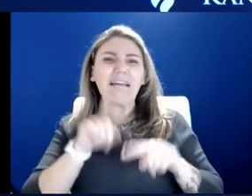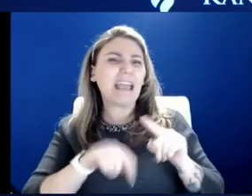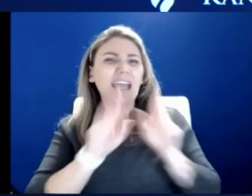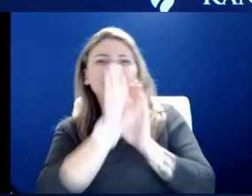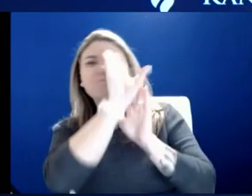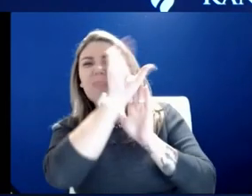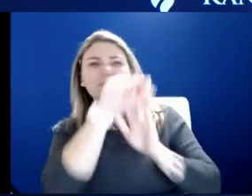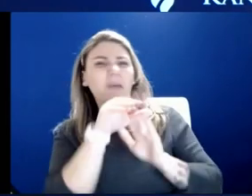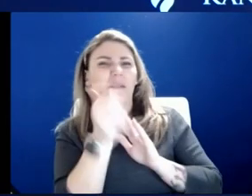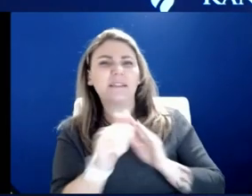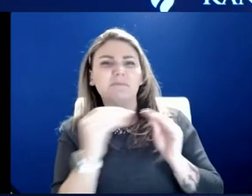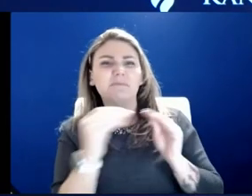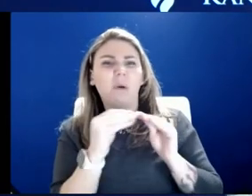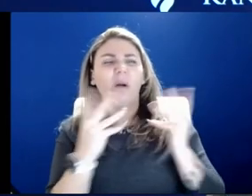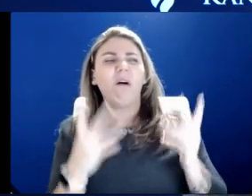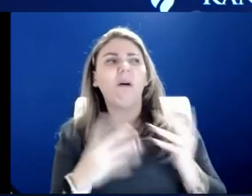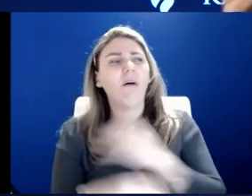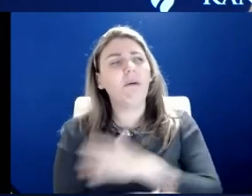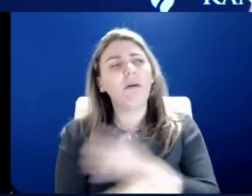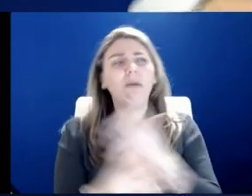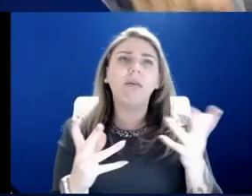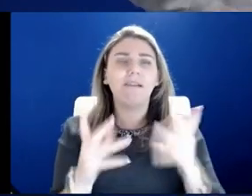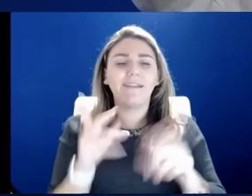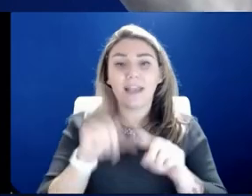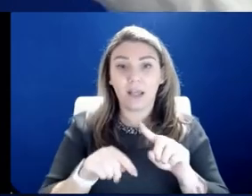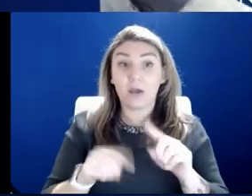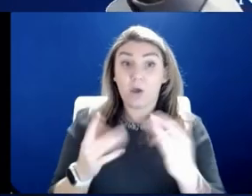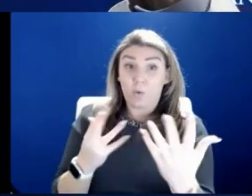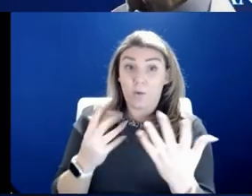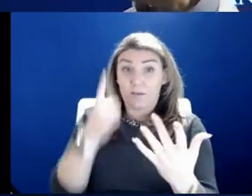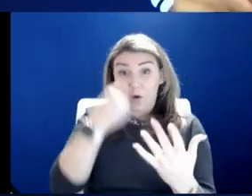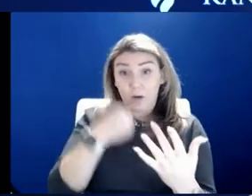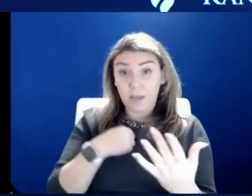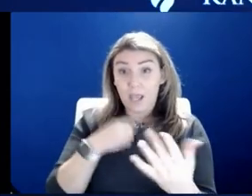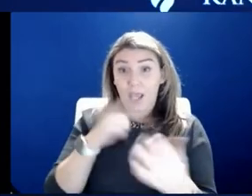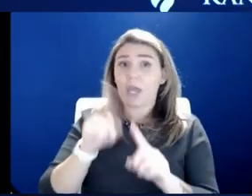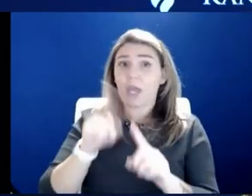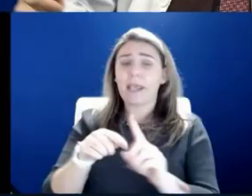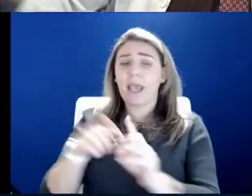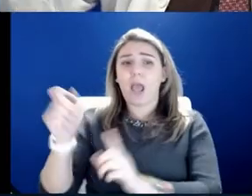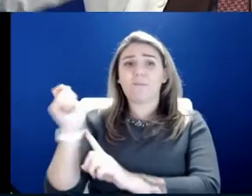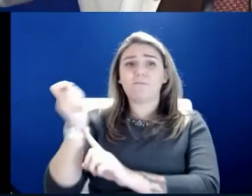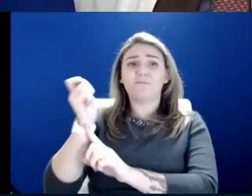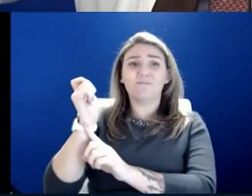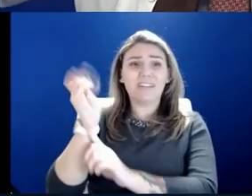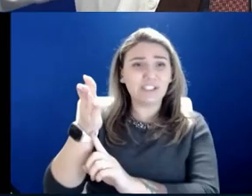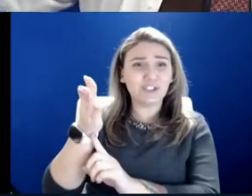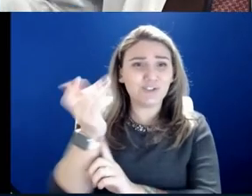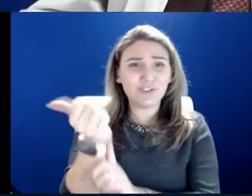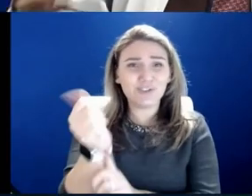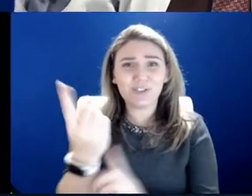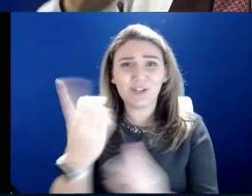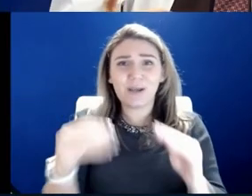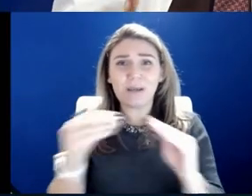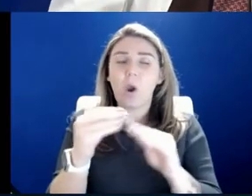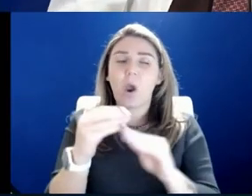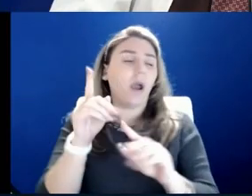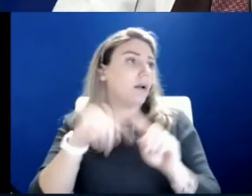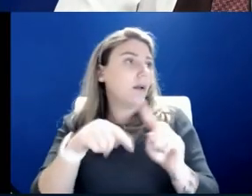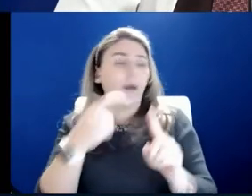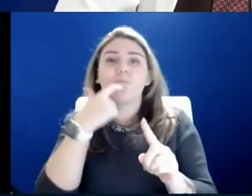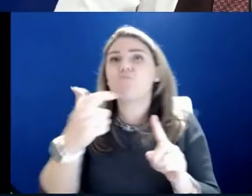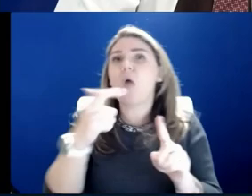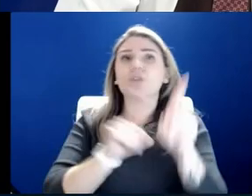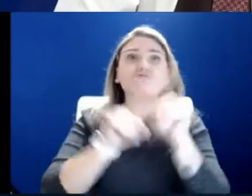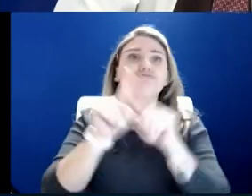anymore. I can't wait for those of us like me. I can't use my fly rod anymore. I can't, you know, I can't watch star track anymore. That's not